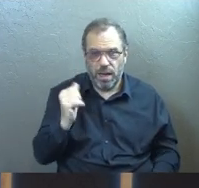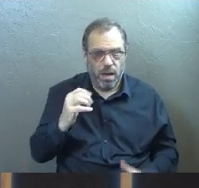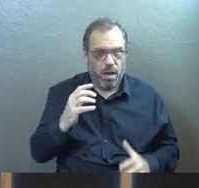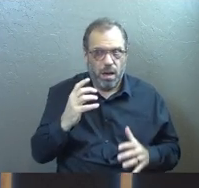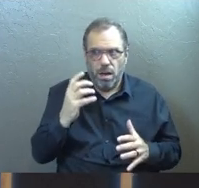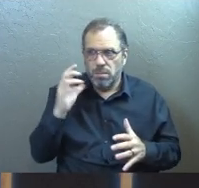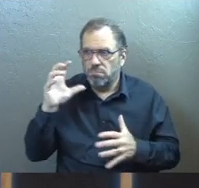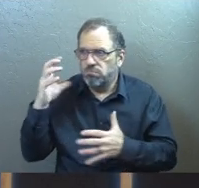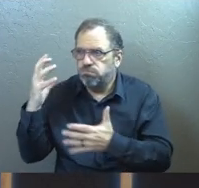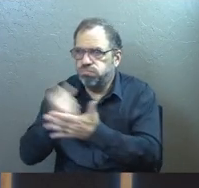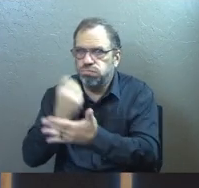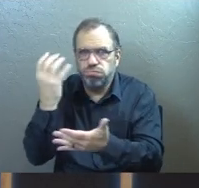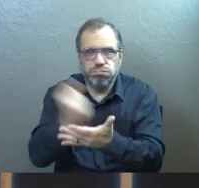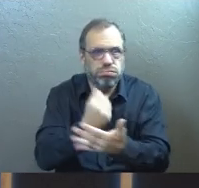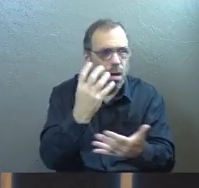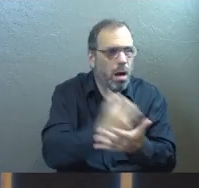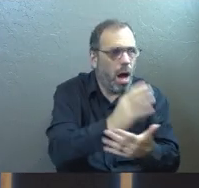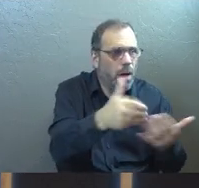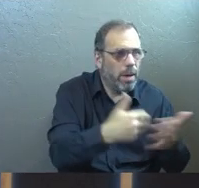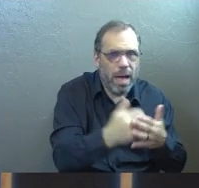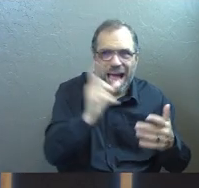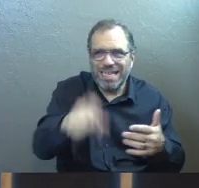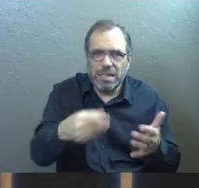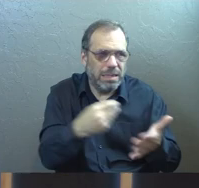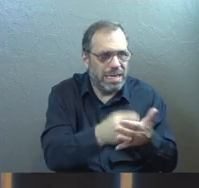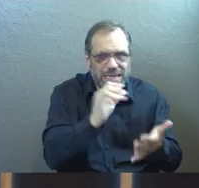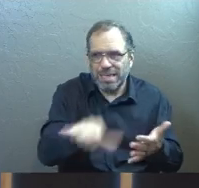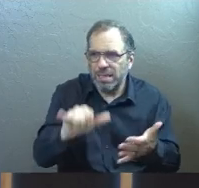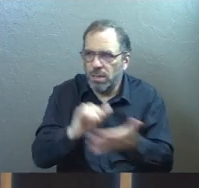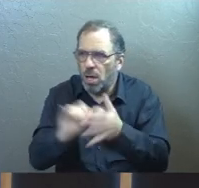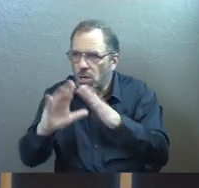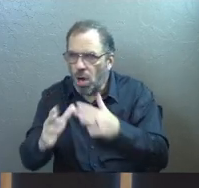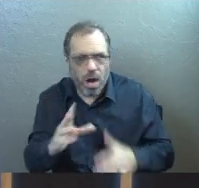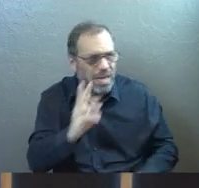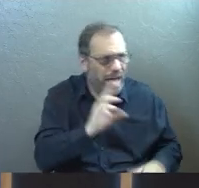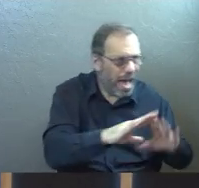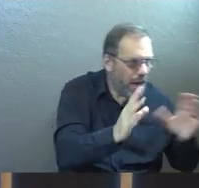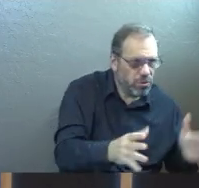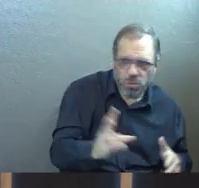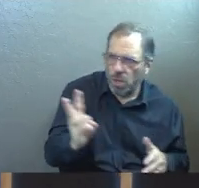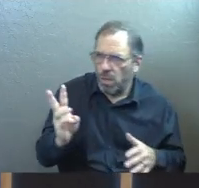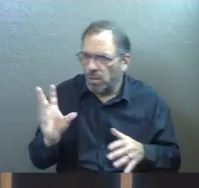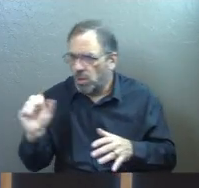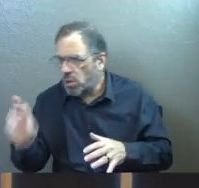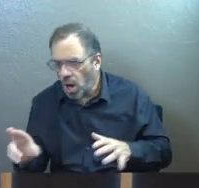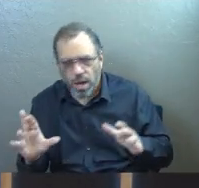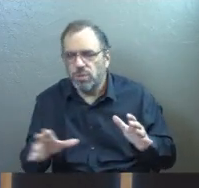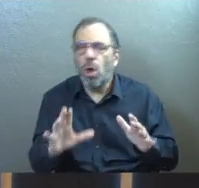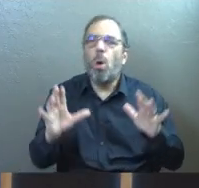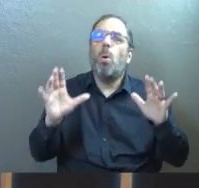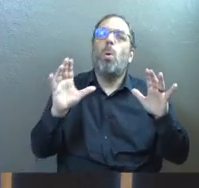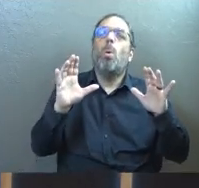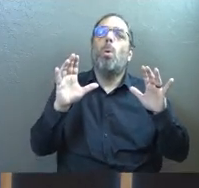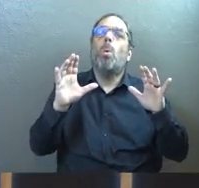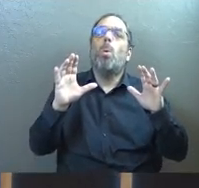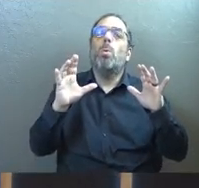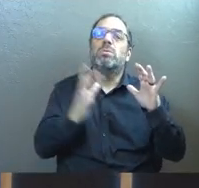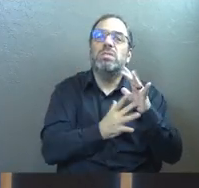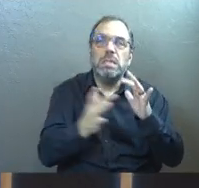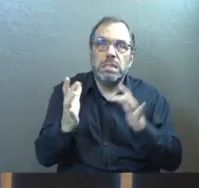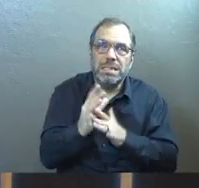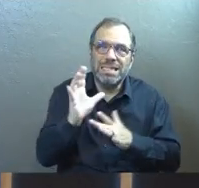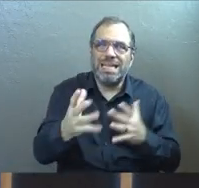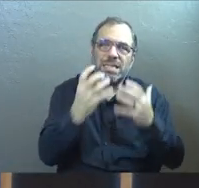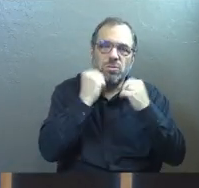grasp onto that water, right? And we can't hold it. But Jesus is like, the Christian is the person who with joy